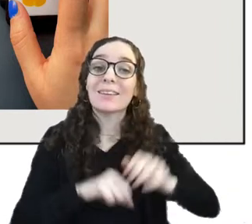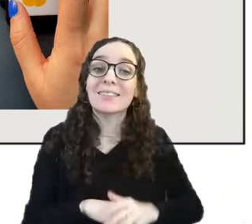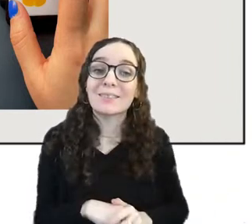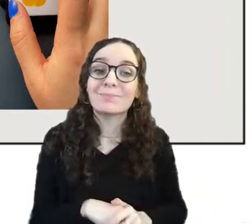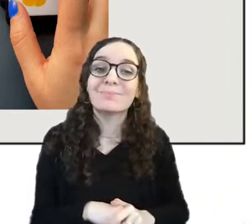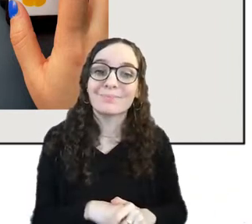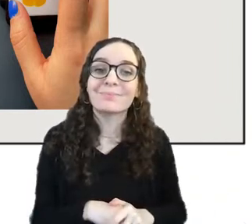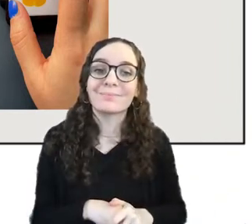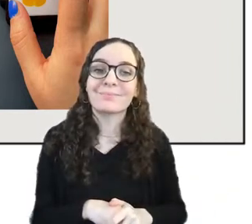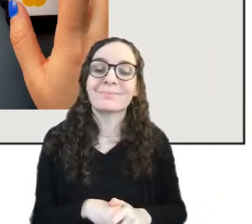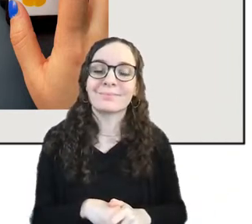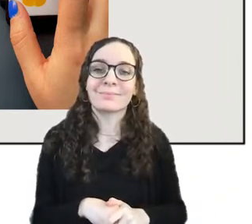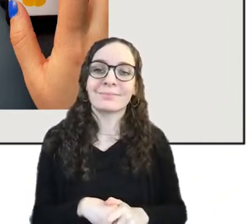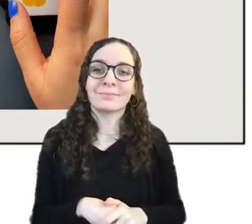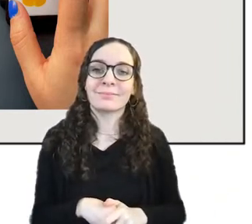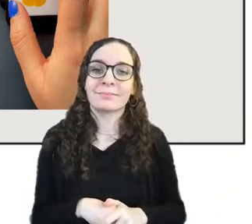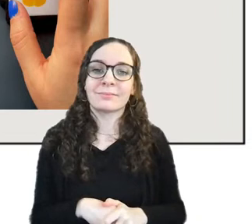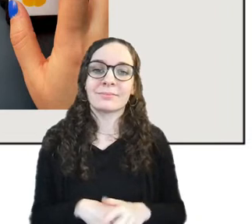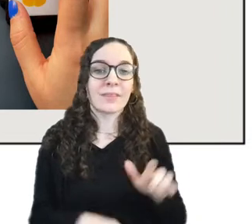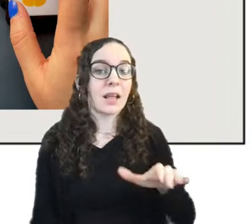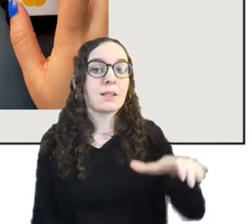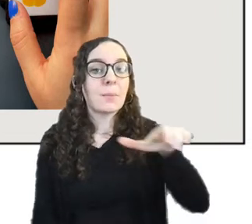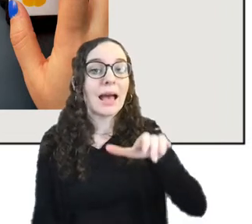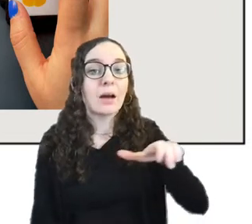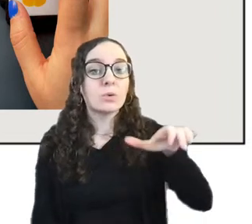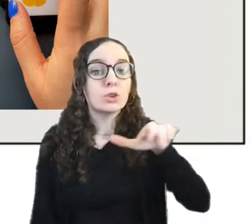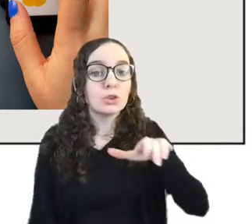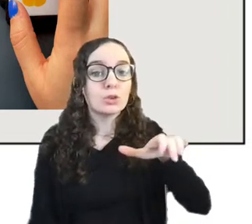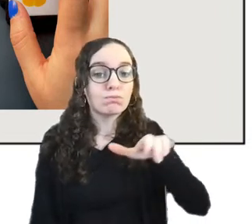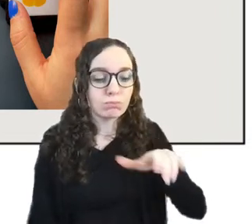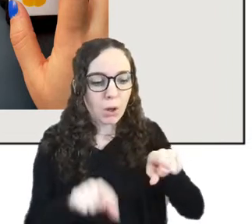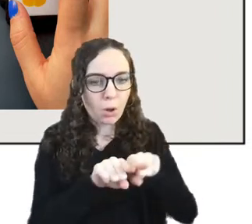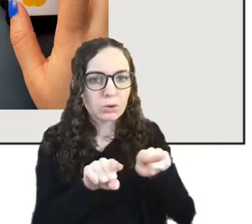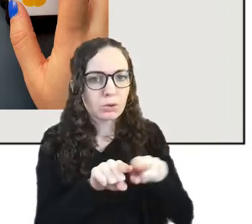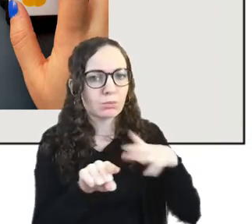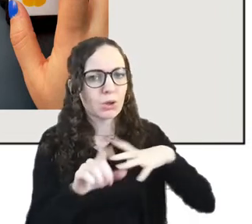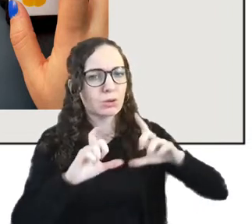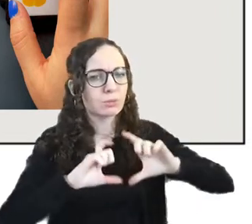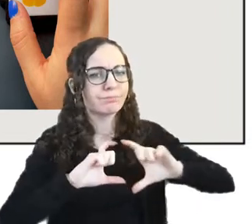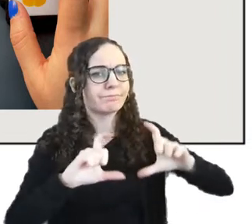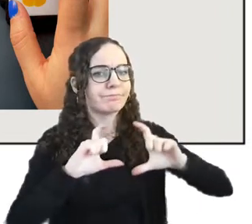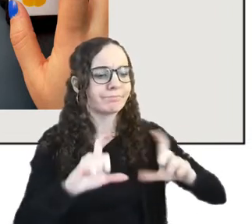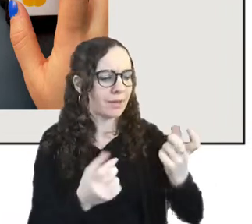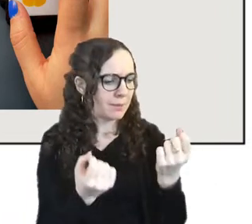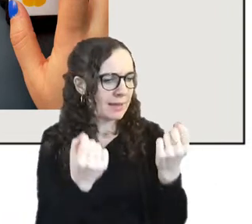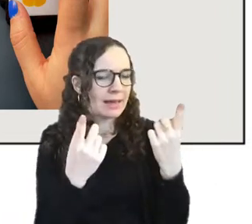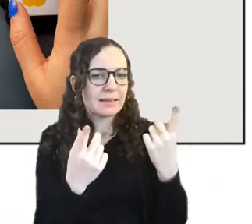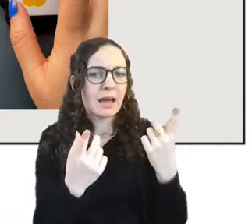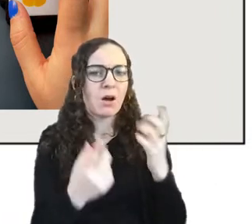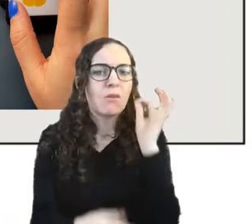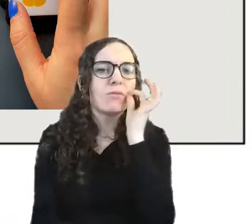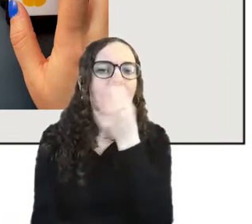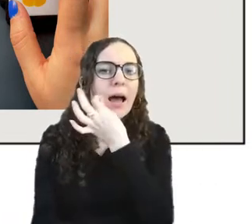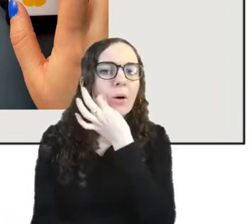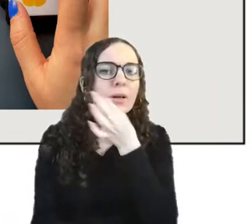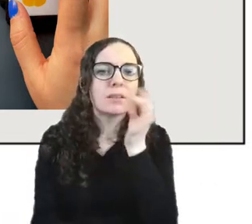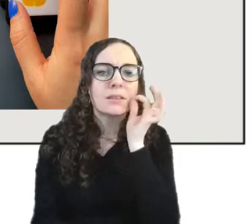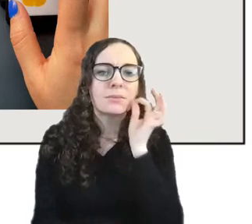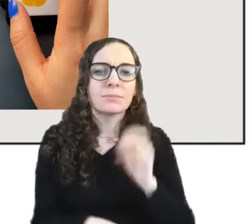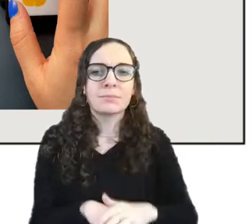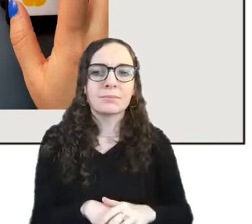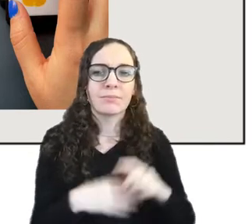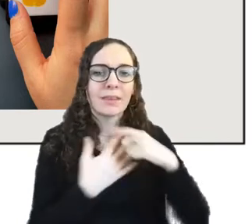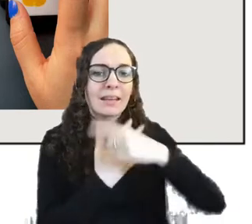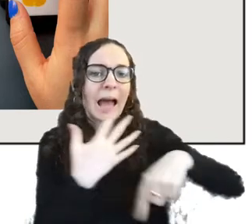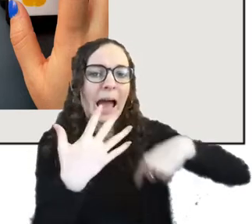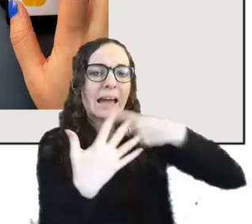and with the mouse as well i wanted to kind of continue with the idea of flowers and hands together and i